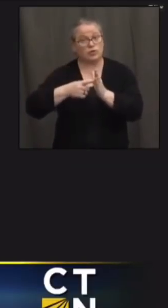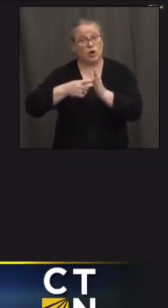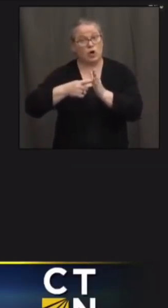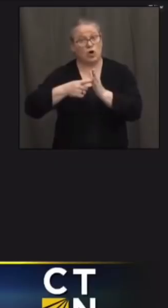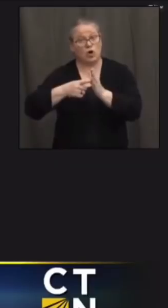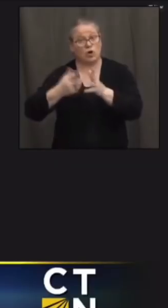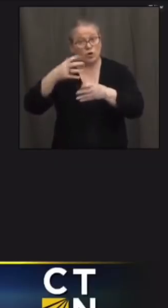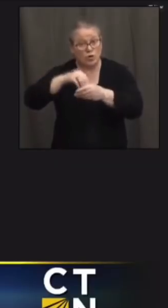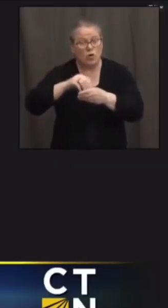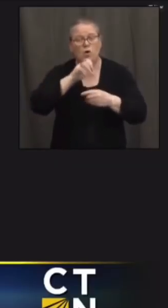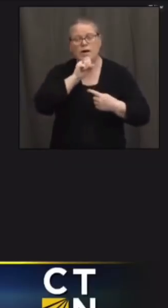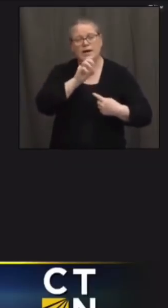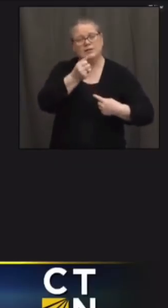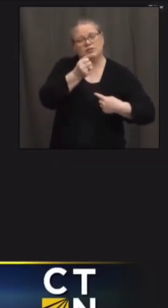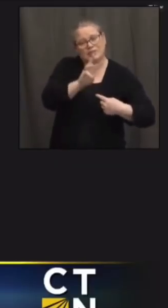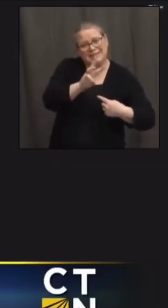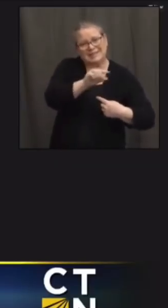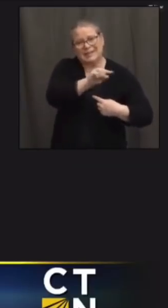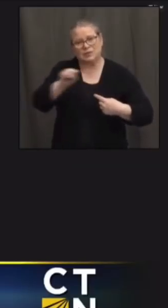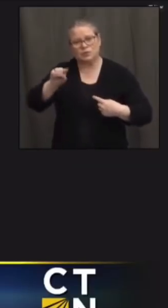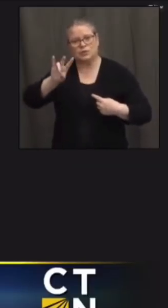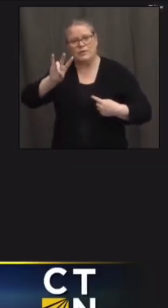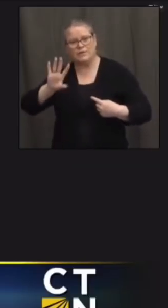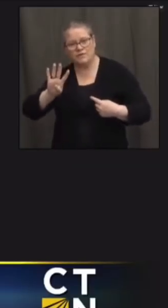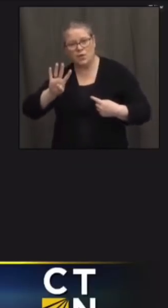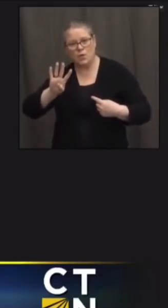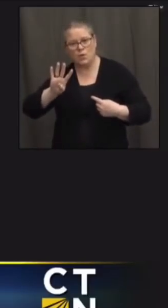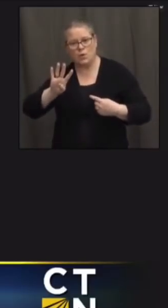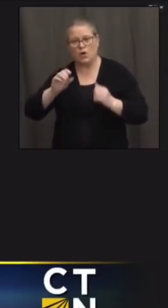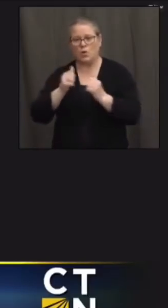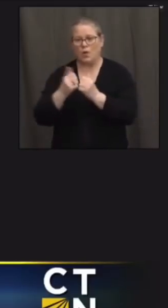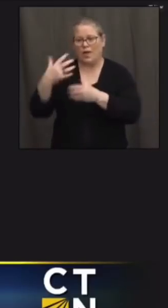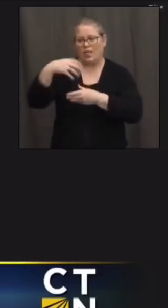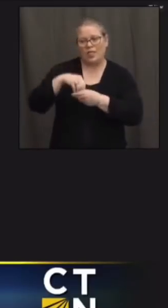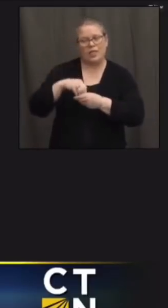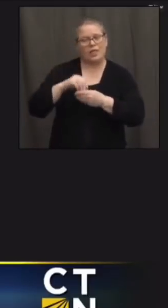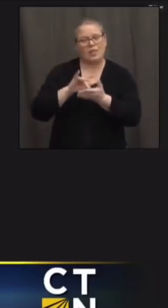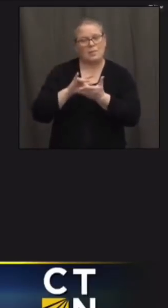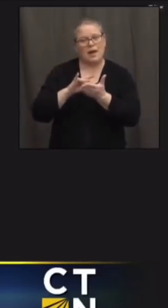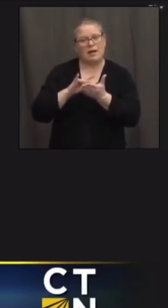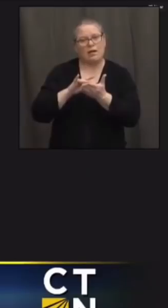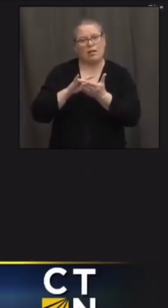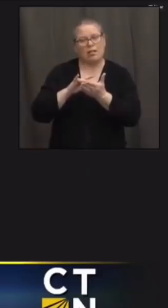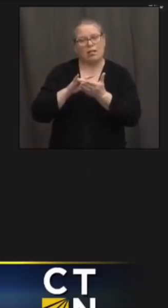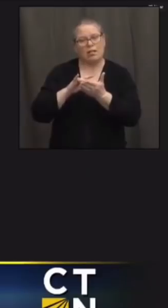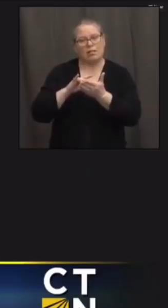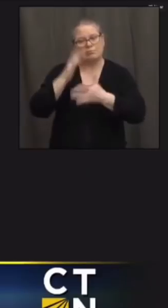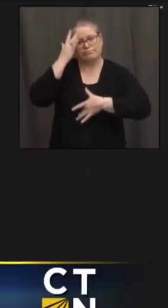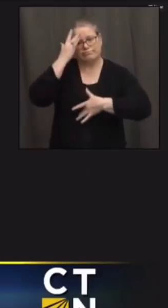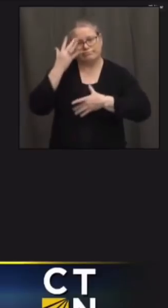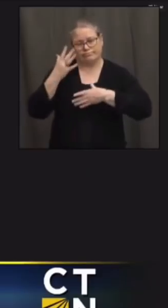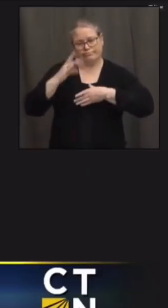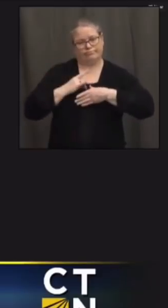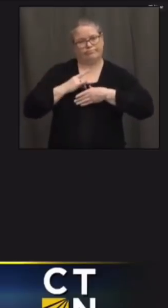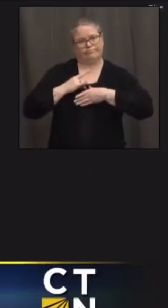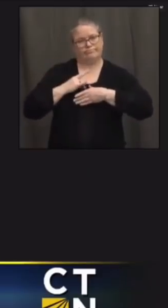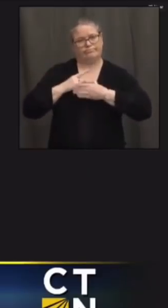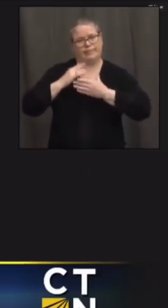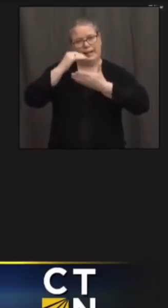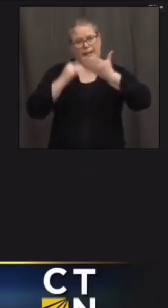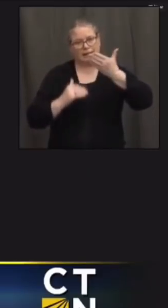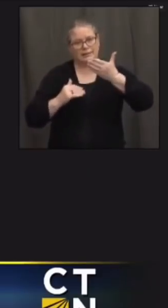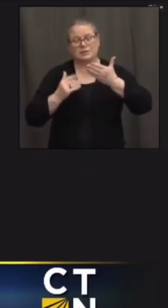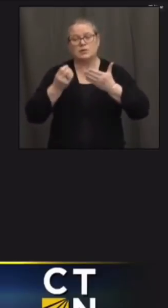74 with one of the listed uh medical conditions or or would it be one of the various categories of essential workers